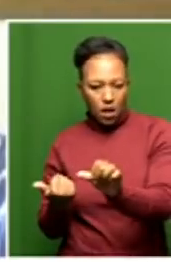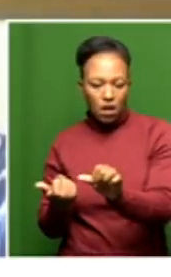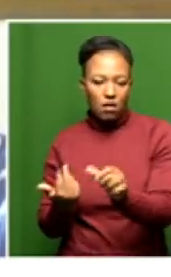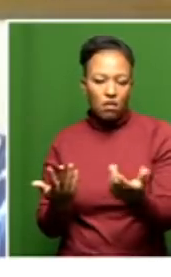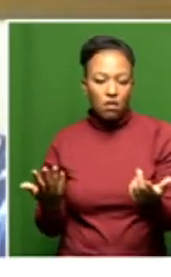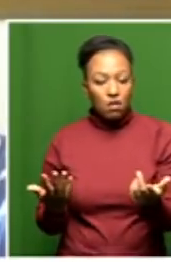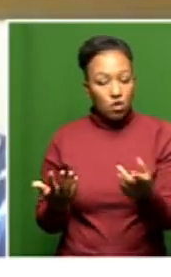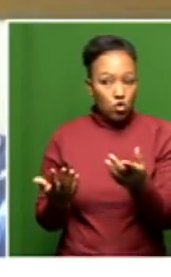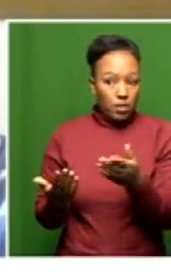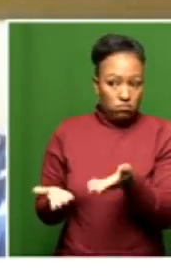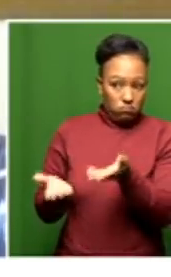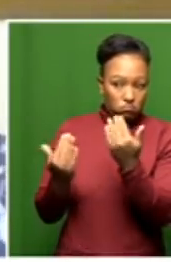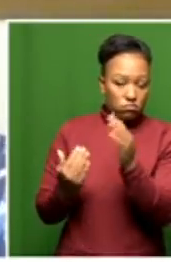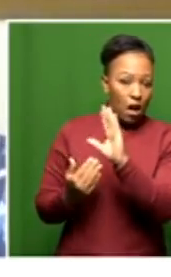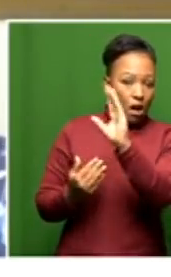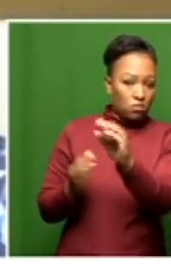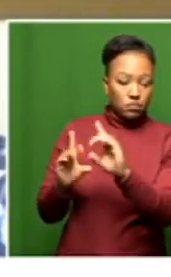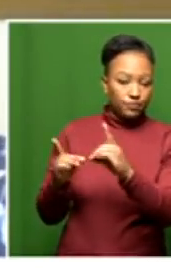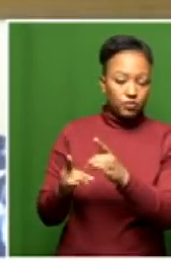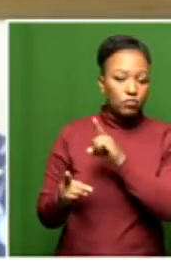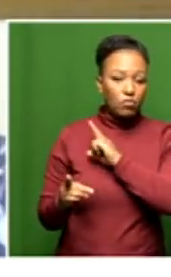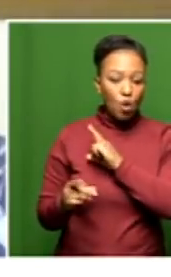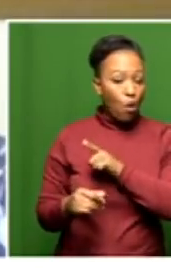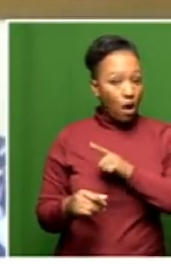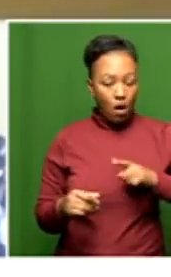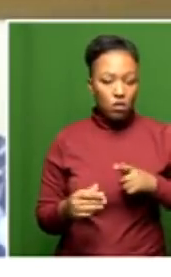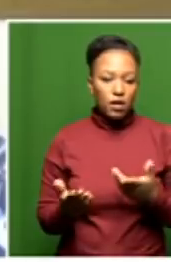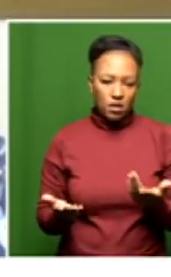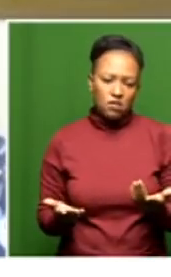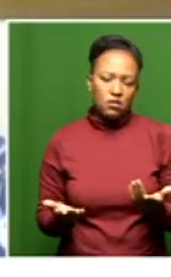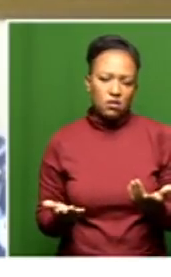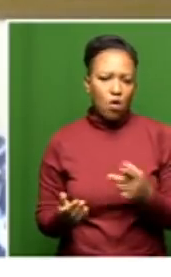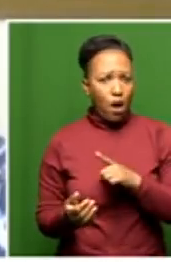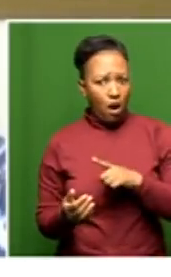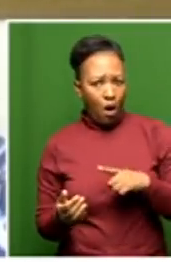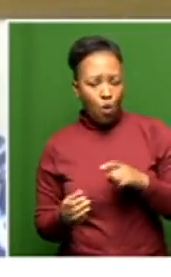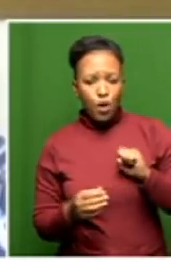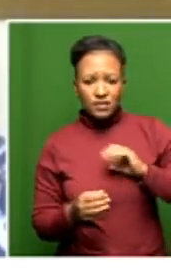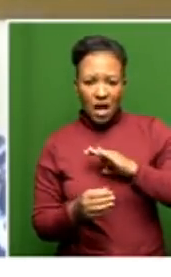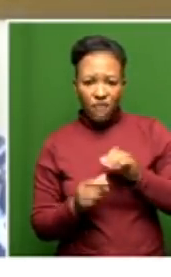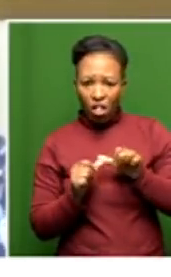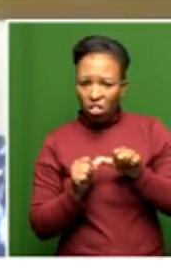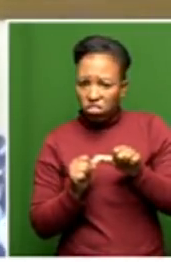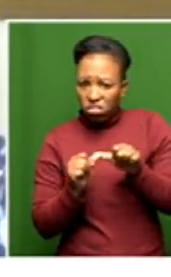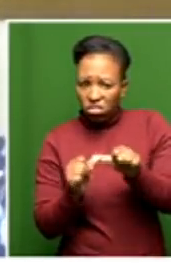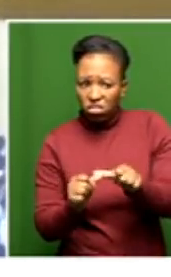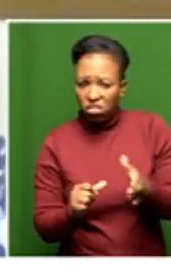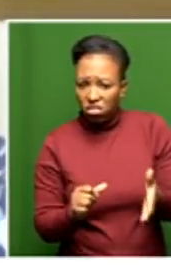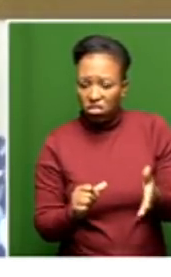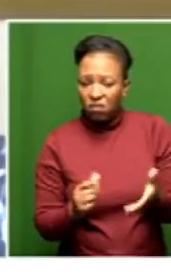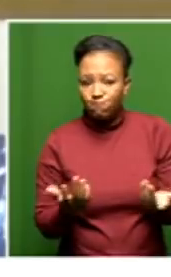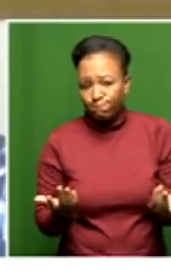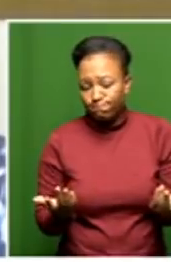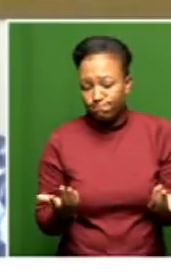will have to take that up with the department why they have taken so long to get the staff back at Mok Lakheng BTP, 2020